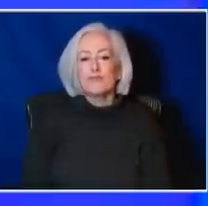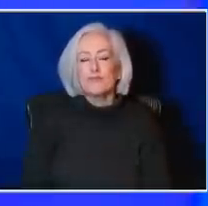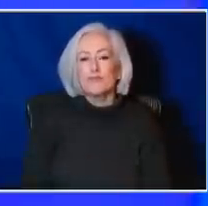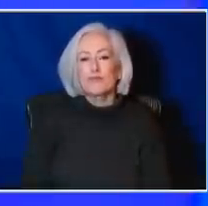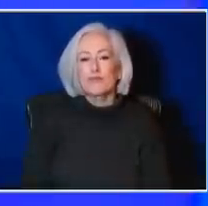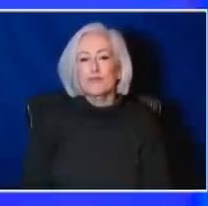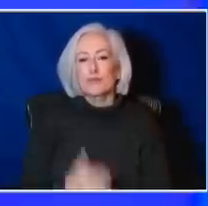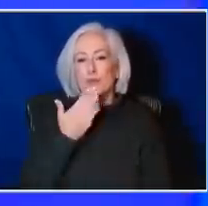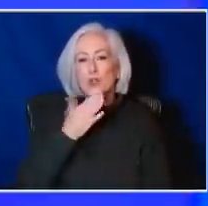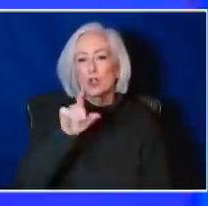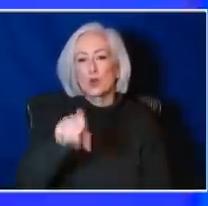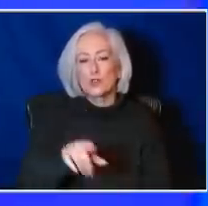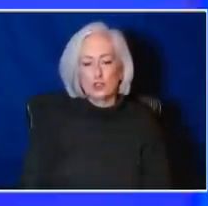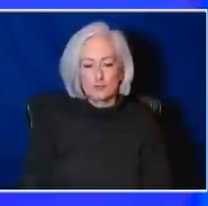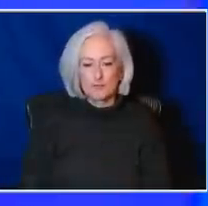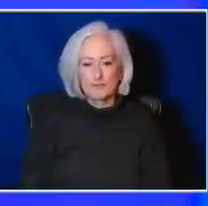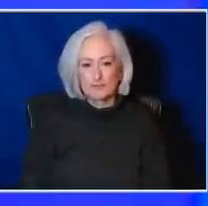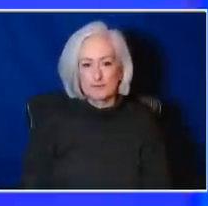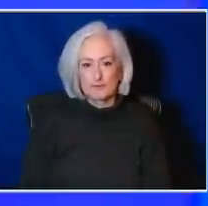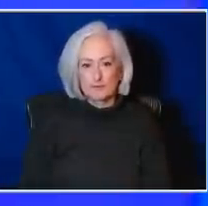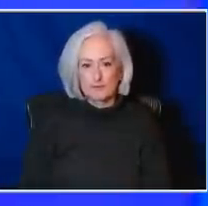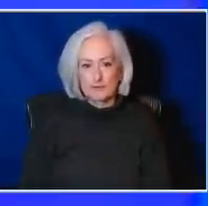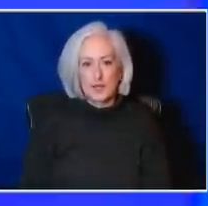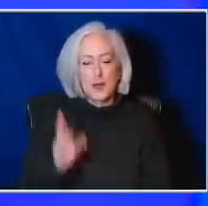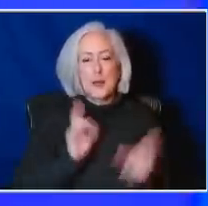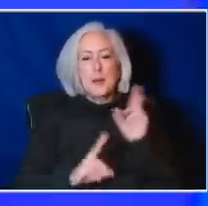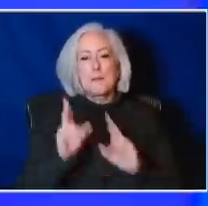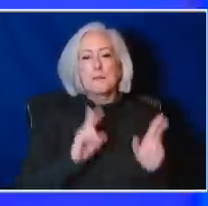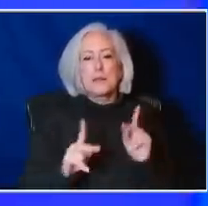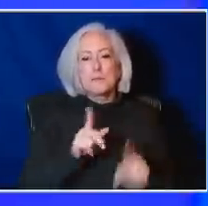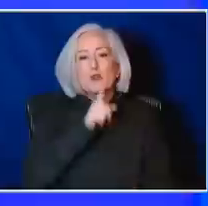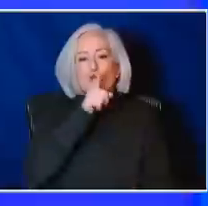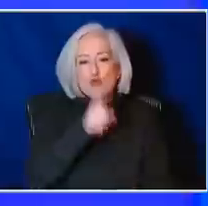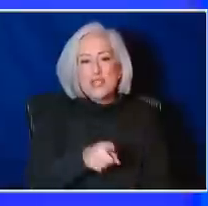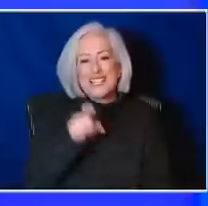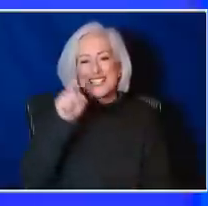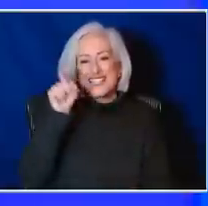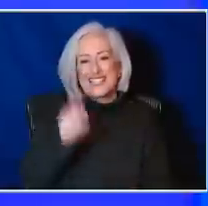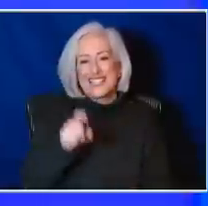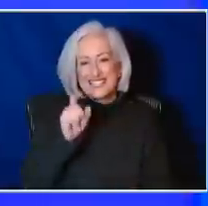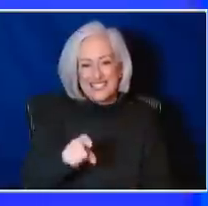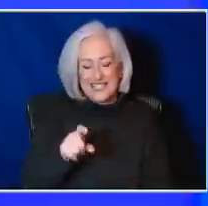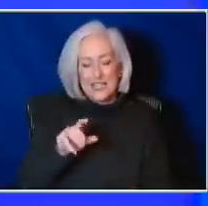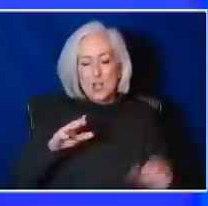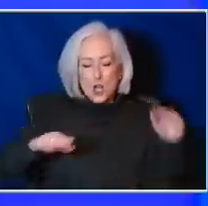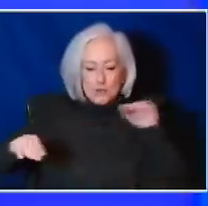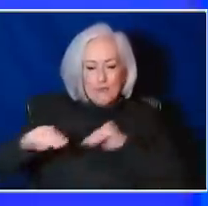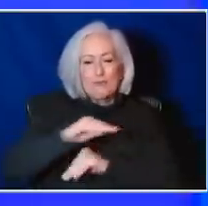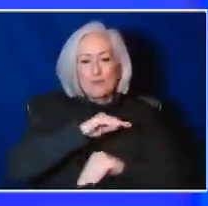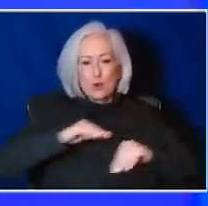question. Because people really do need, you know, that moving and grooving that we talked about earlier, that